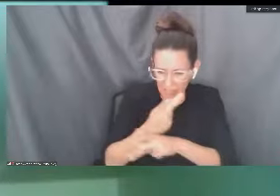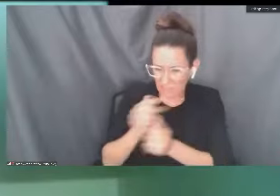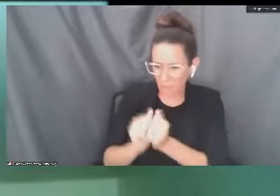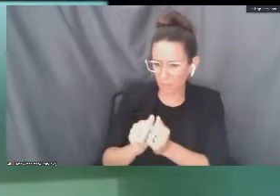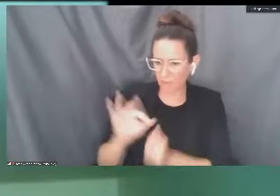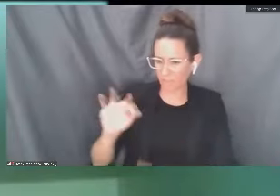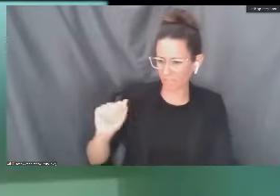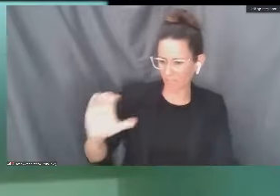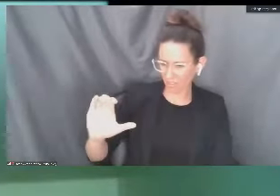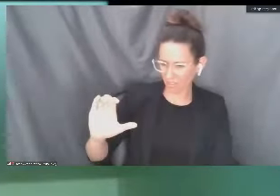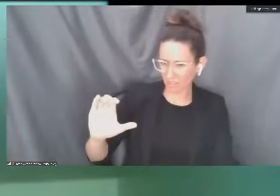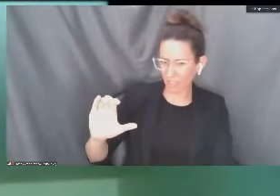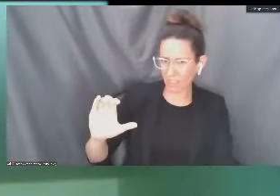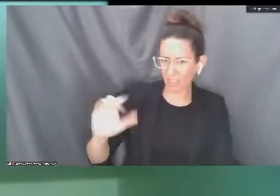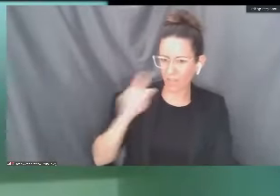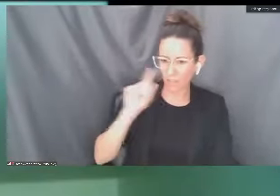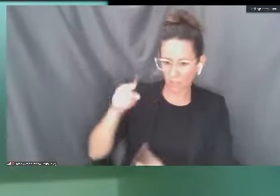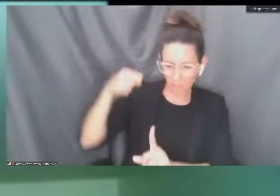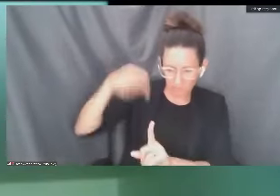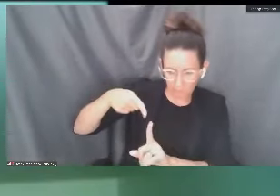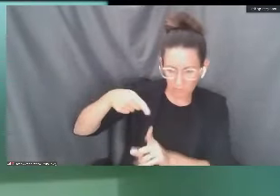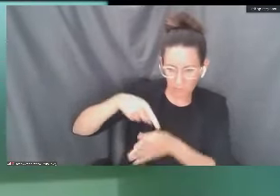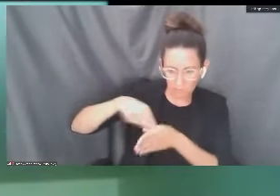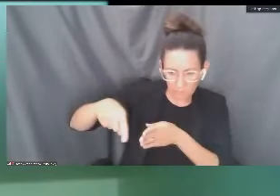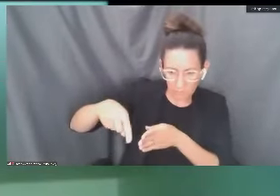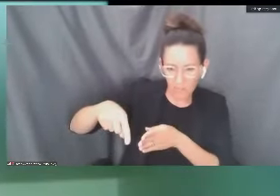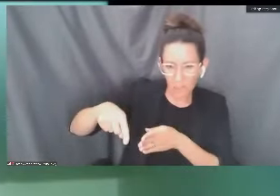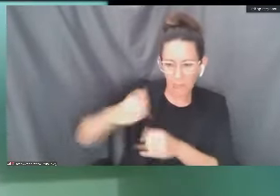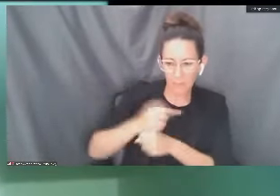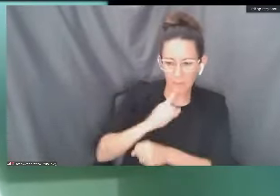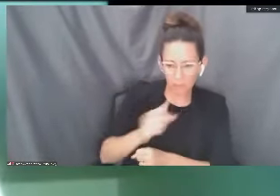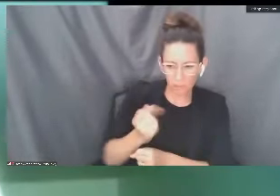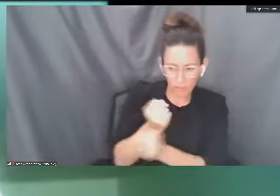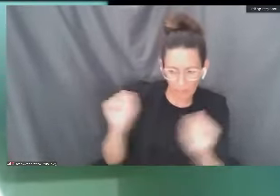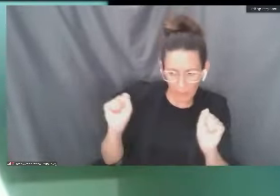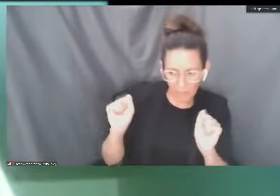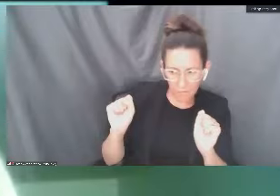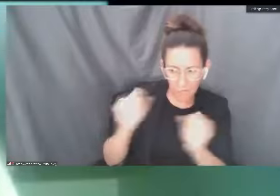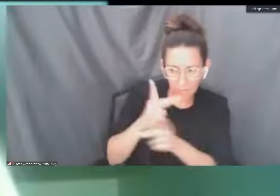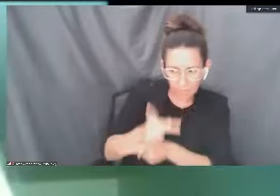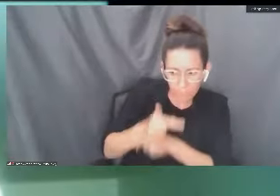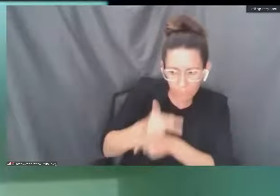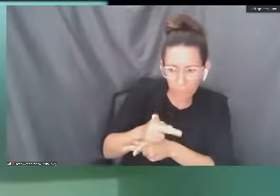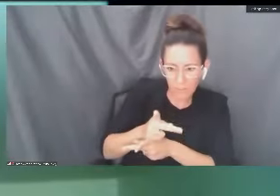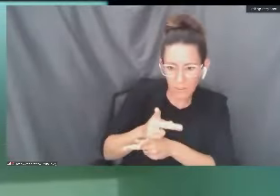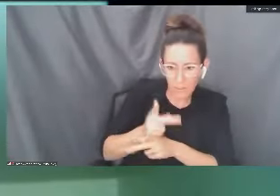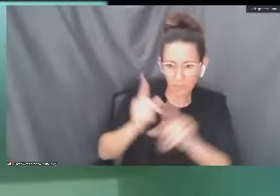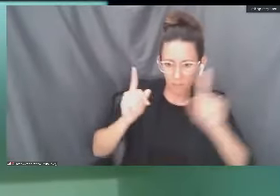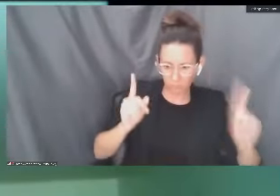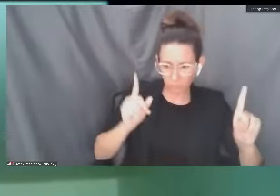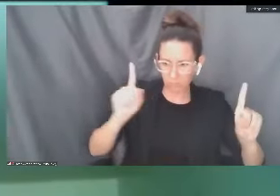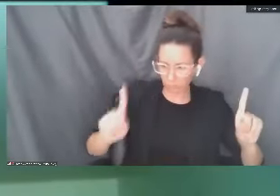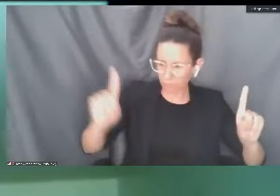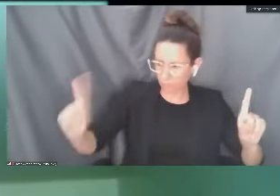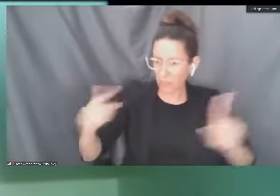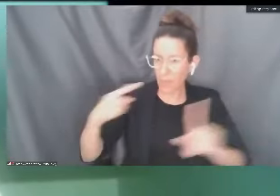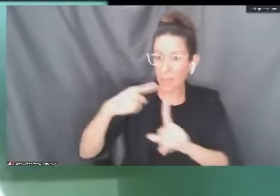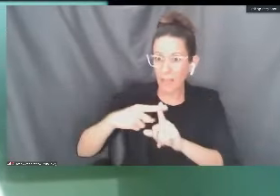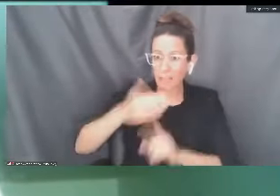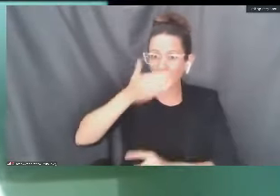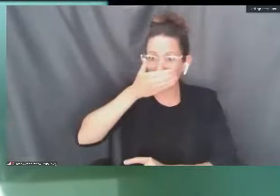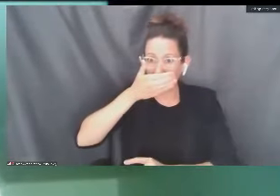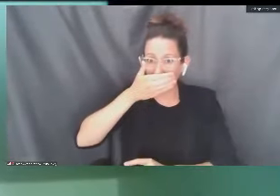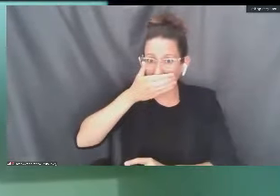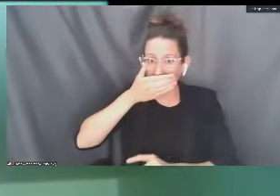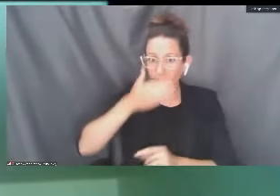in the area in in that particular area to ensure that safety protocols, including social distancing and masks are